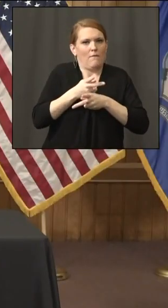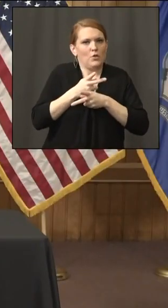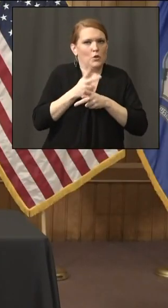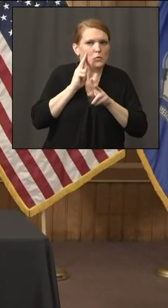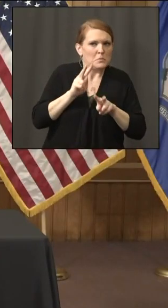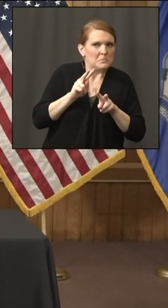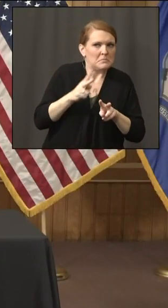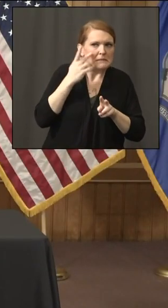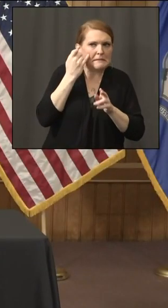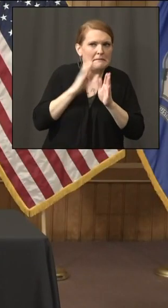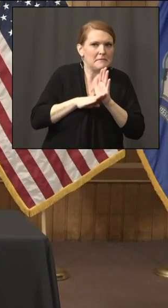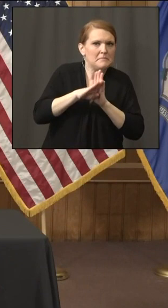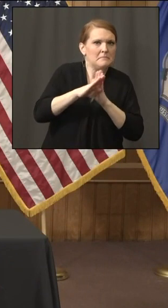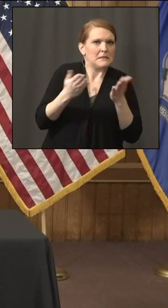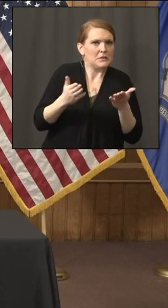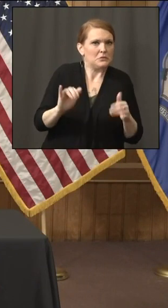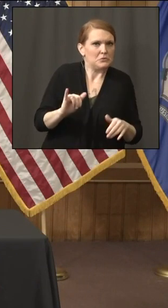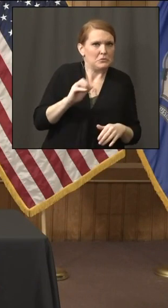News eight.